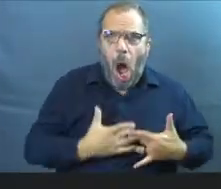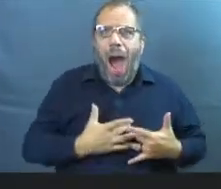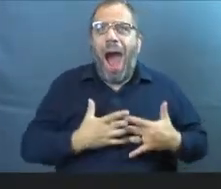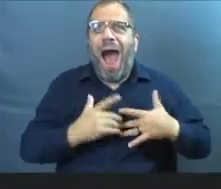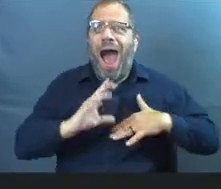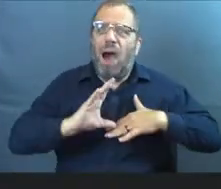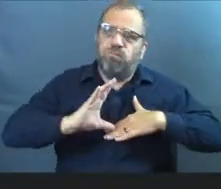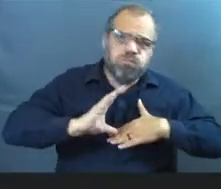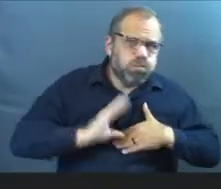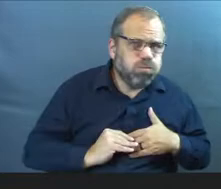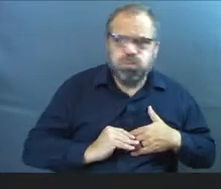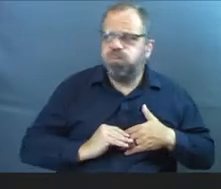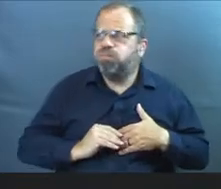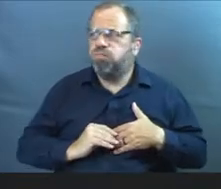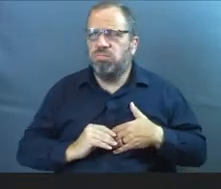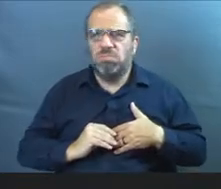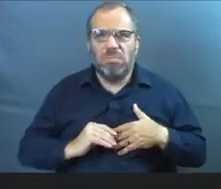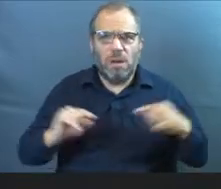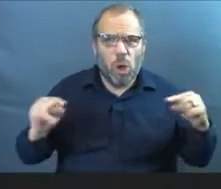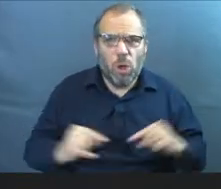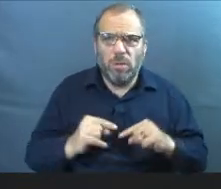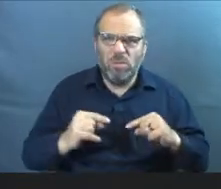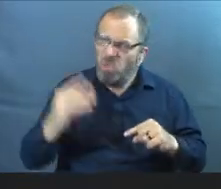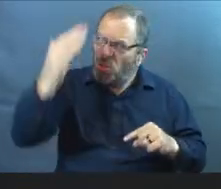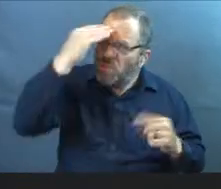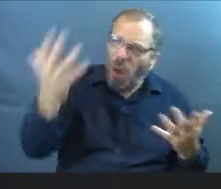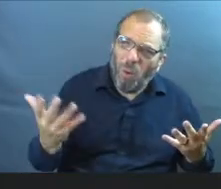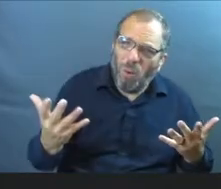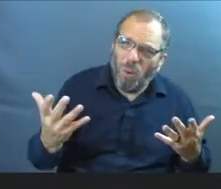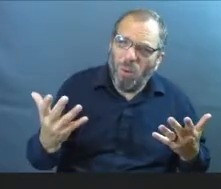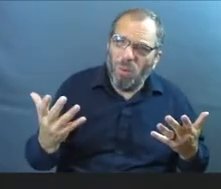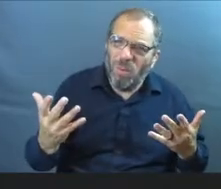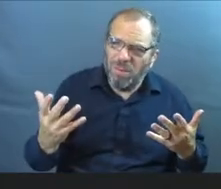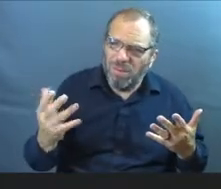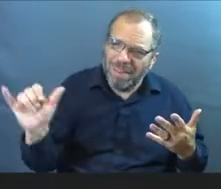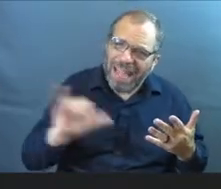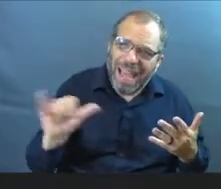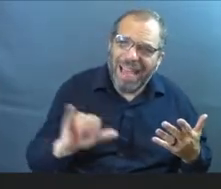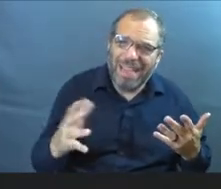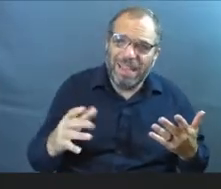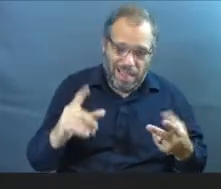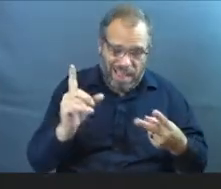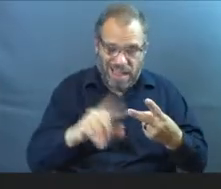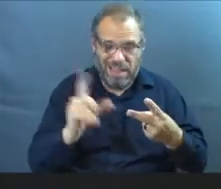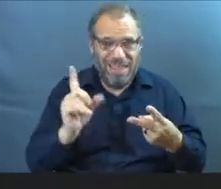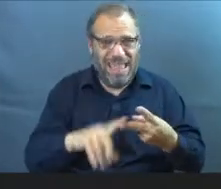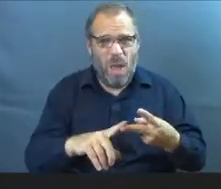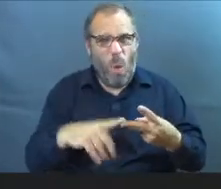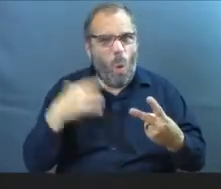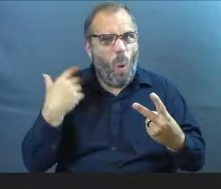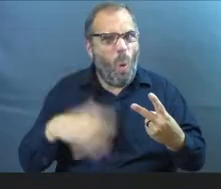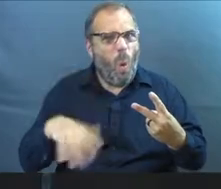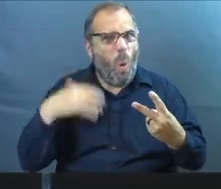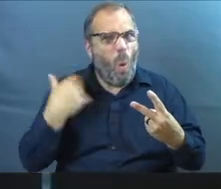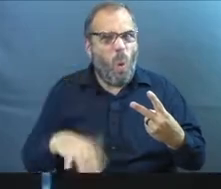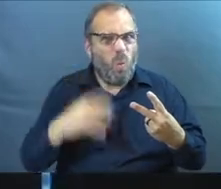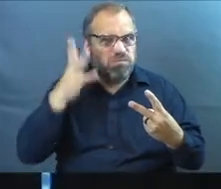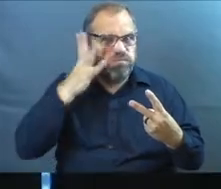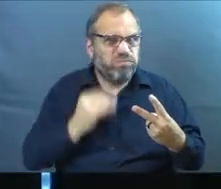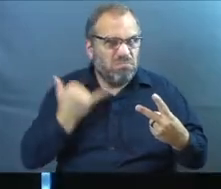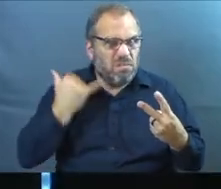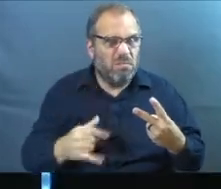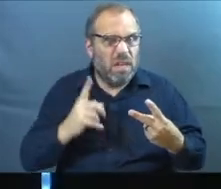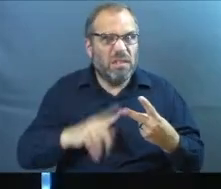struggles and we know those thoughts, right? We know what those things are. And Naomi is deep in those right now.